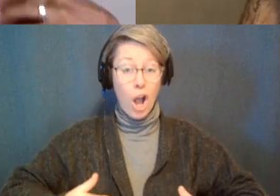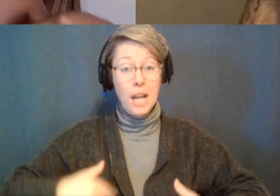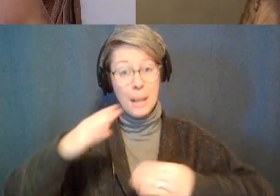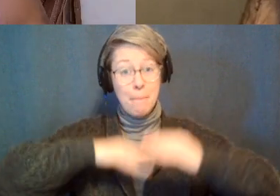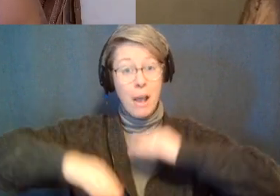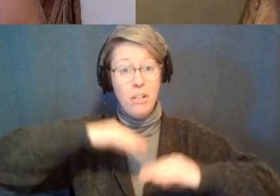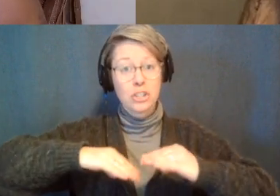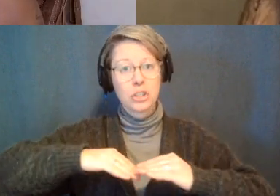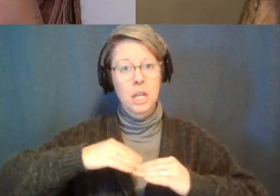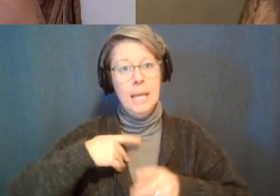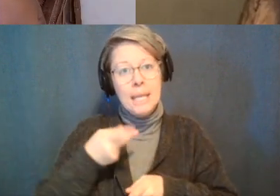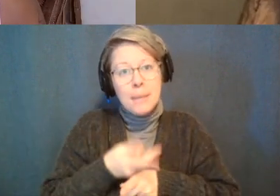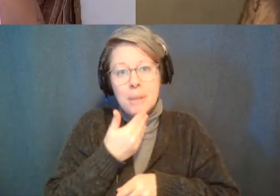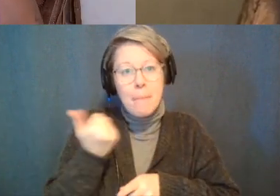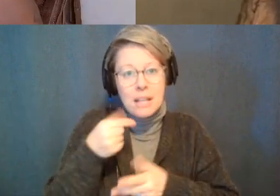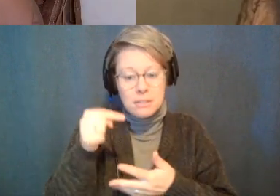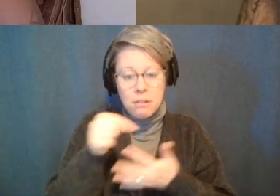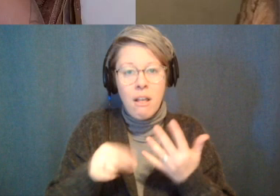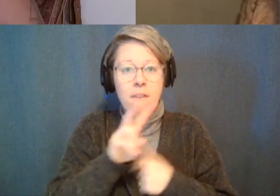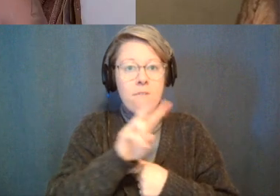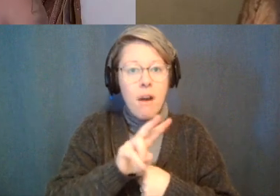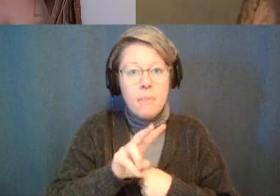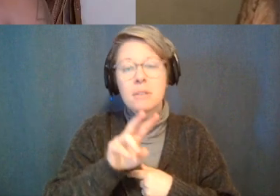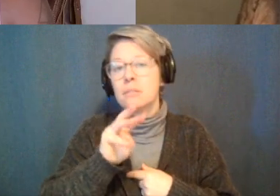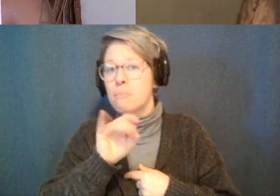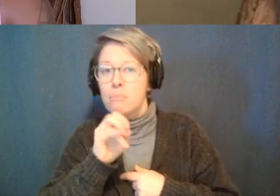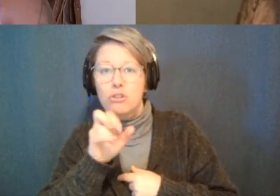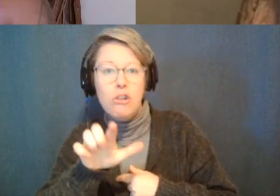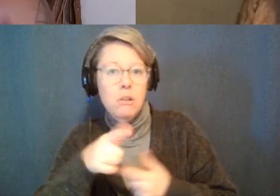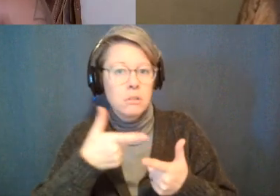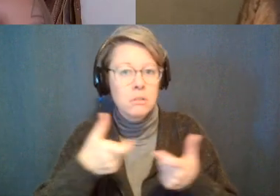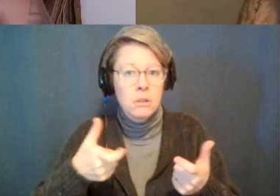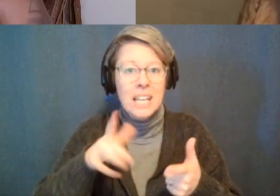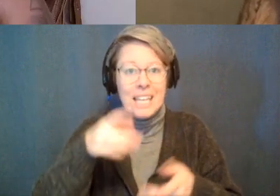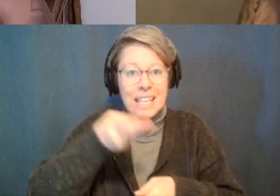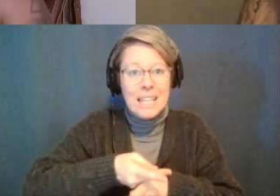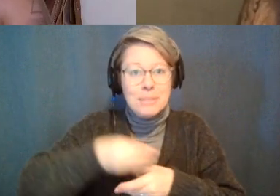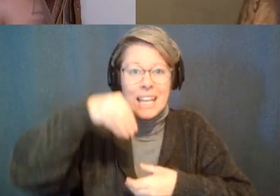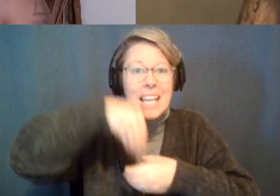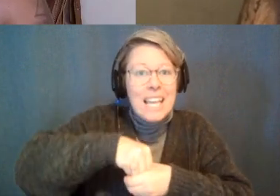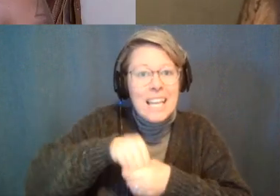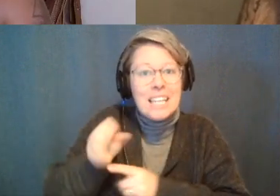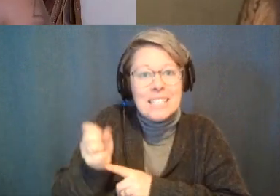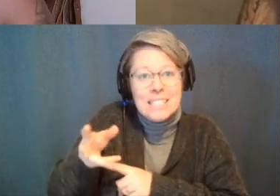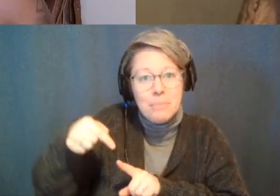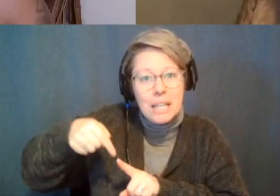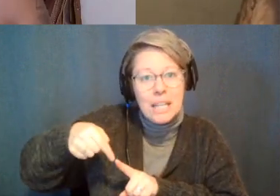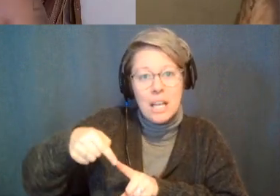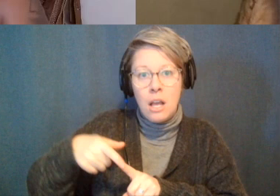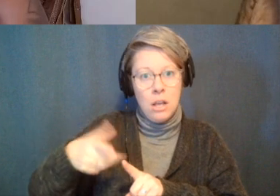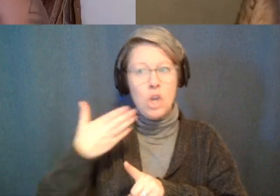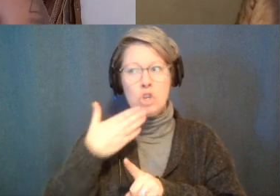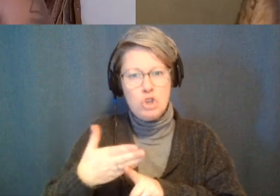all the best of the best from our body all the vitamins and minerals and all these things and it puts it into our semen so then our semen is like supercharged